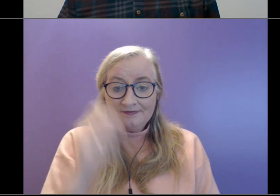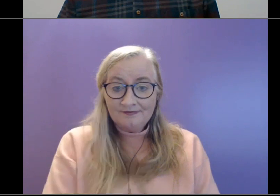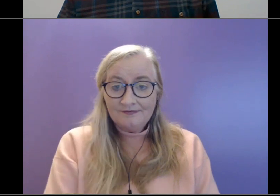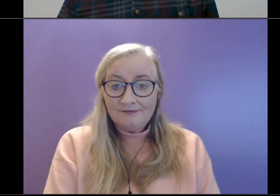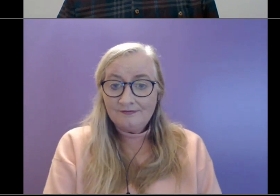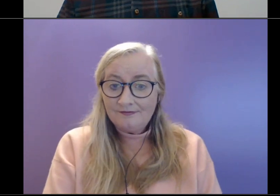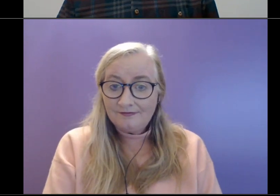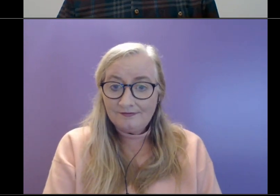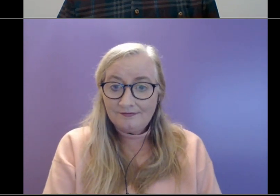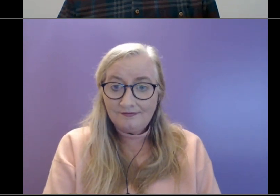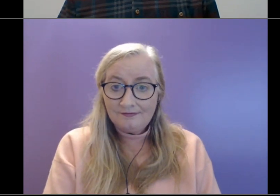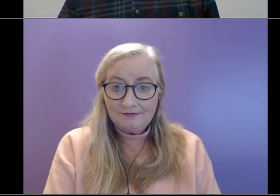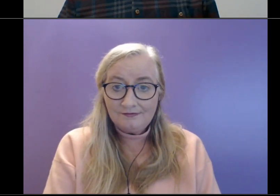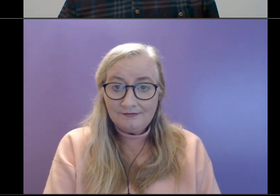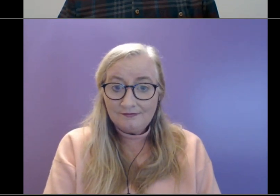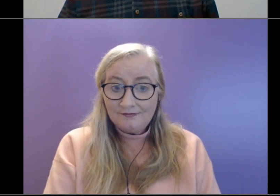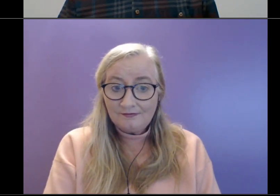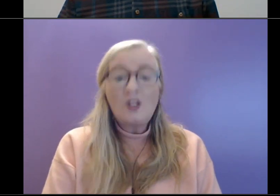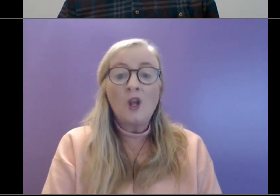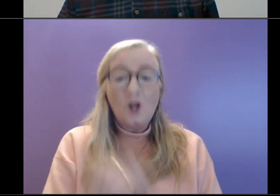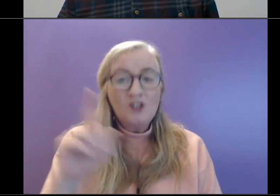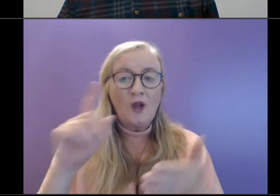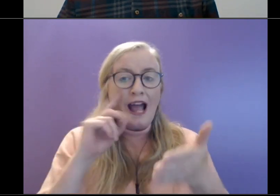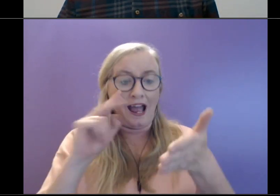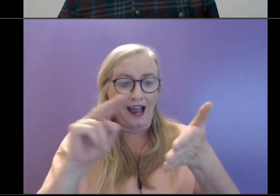So I'm going to going to read this out.